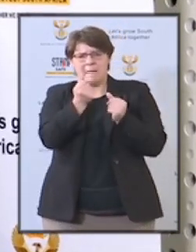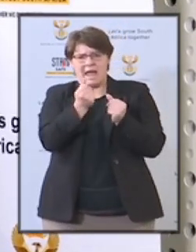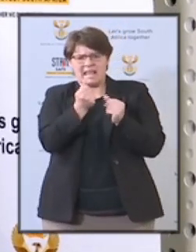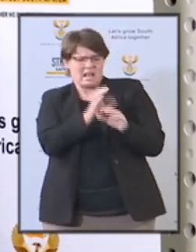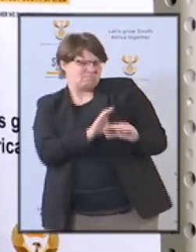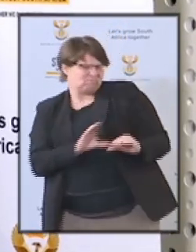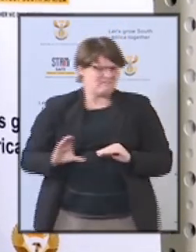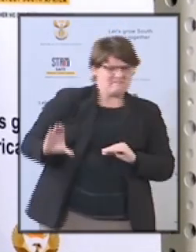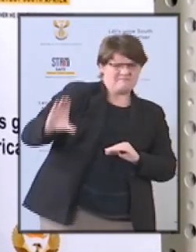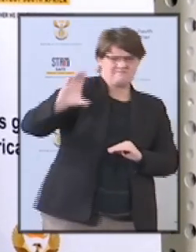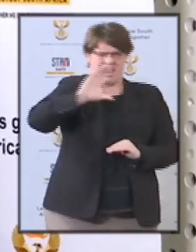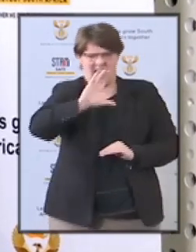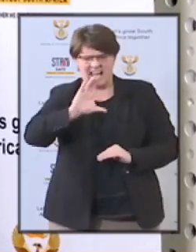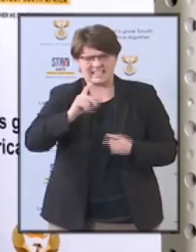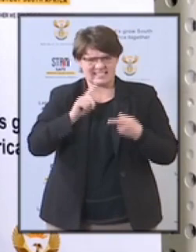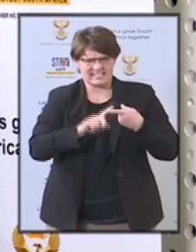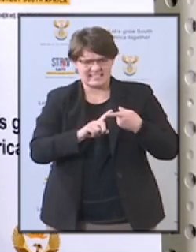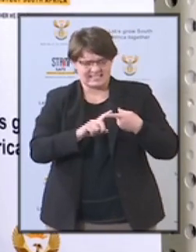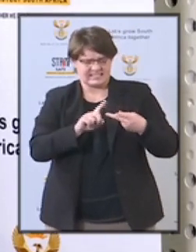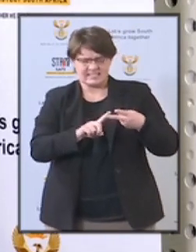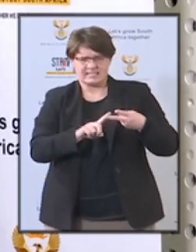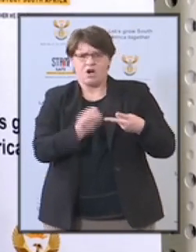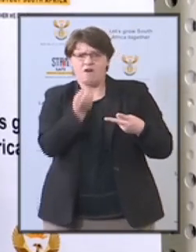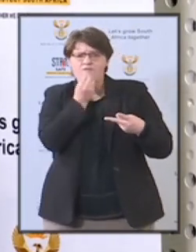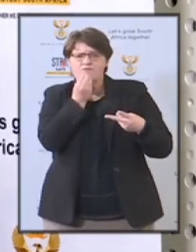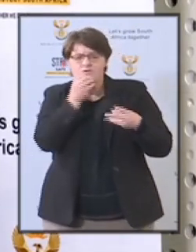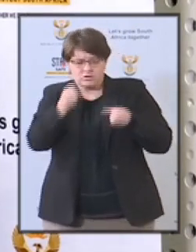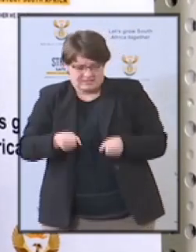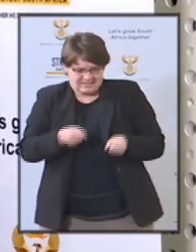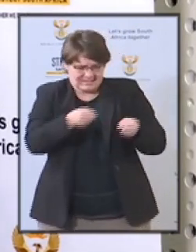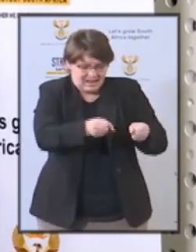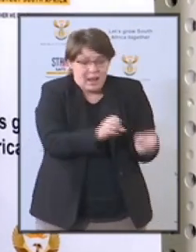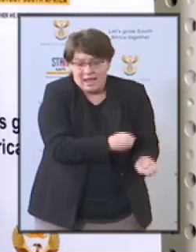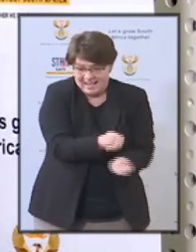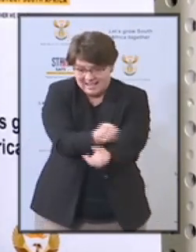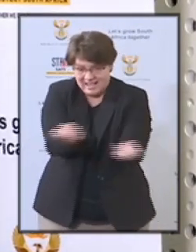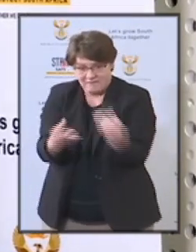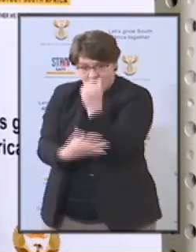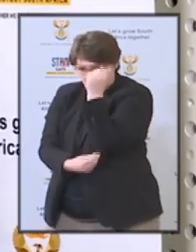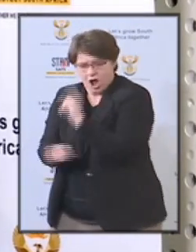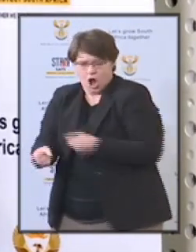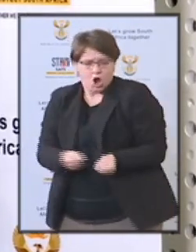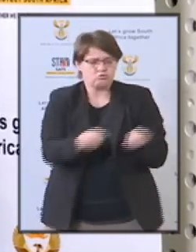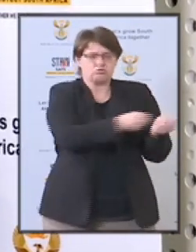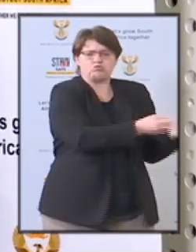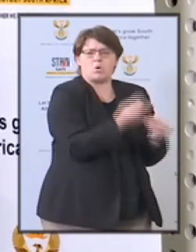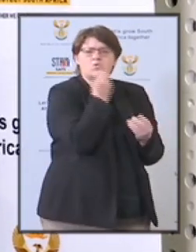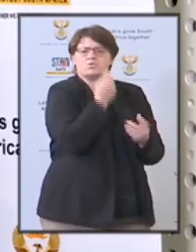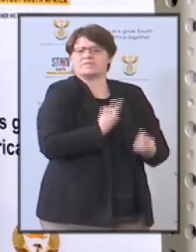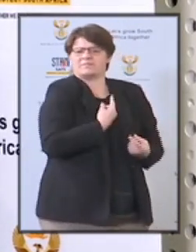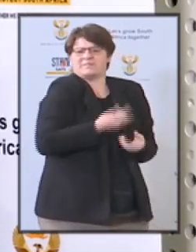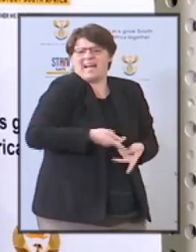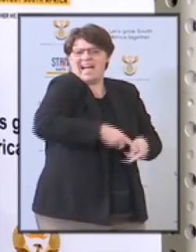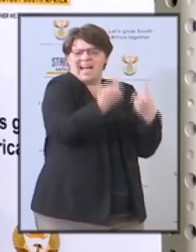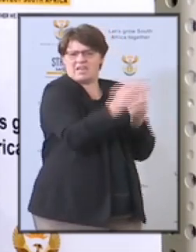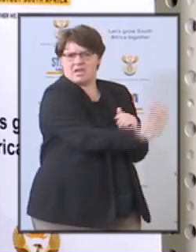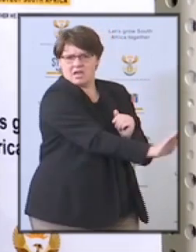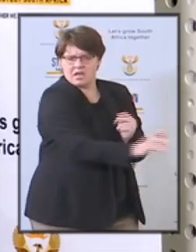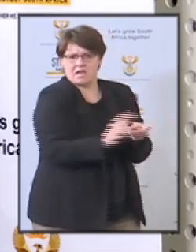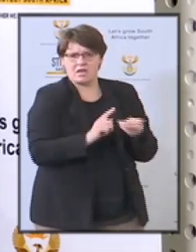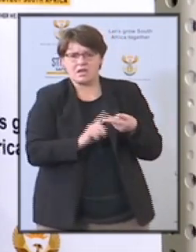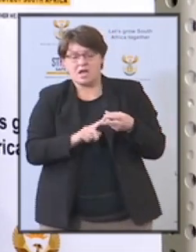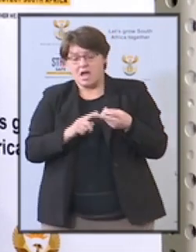intercepting and redirecting food parcels meant for the poor and acts of fraud involving funds designated